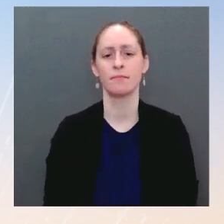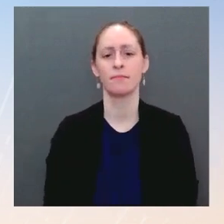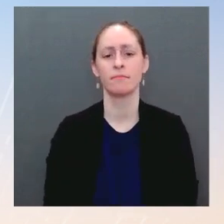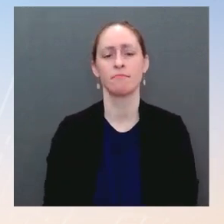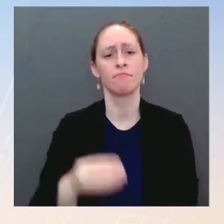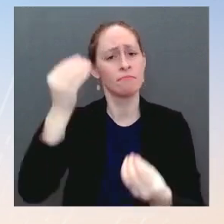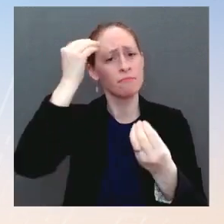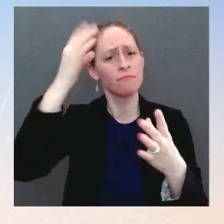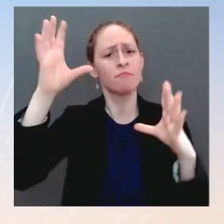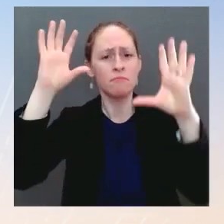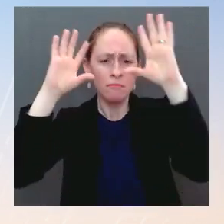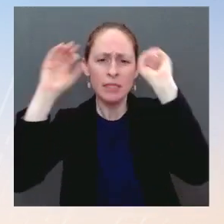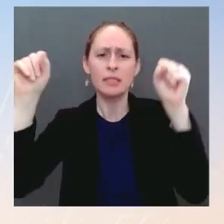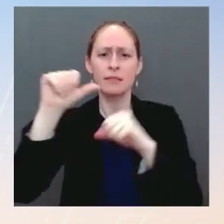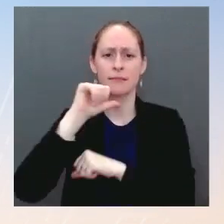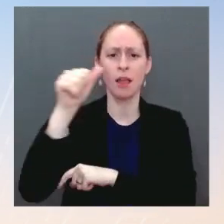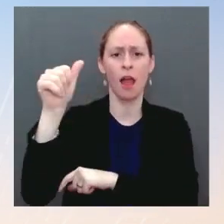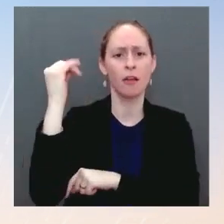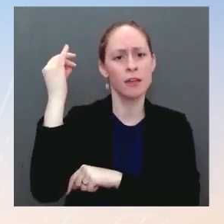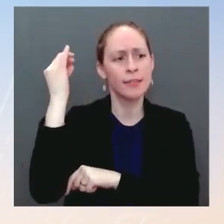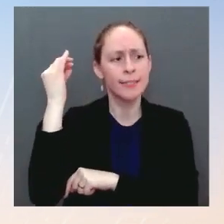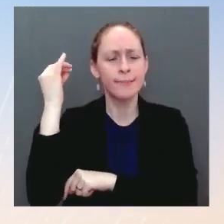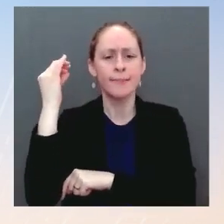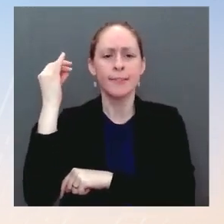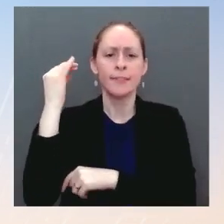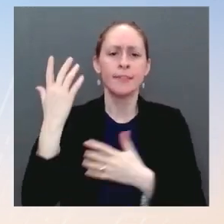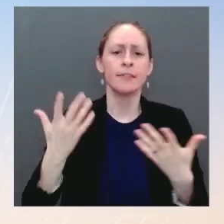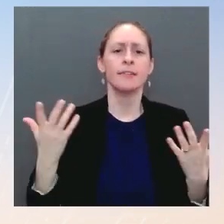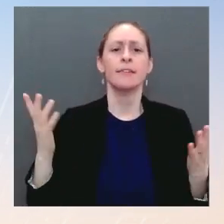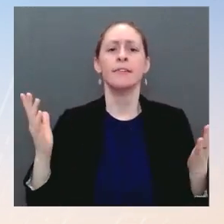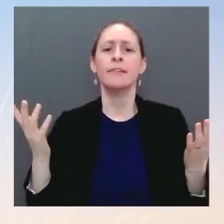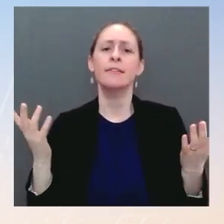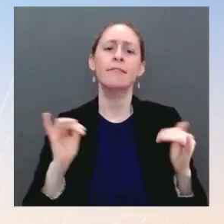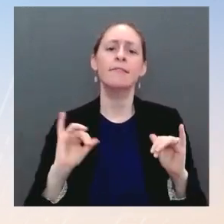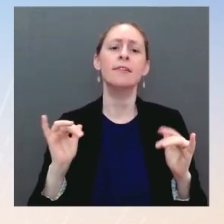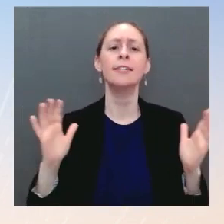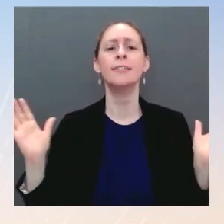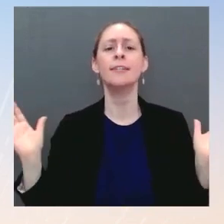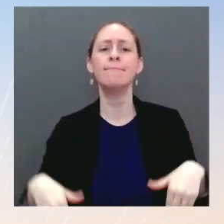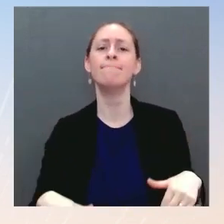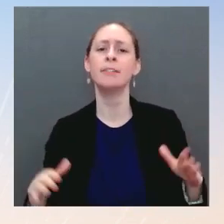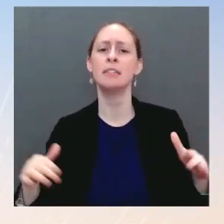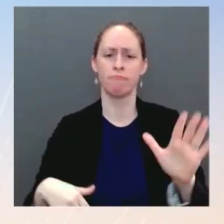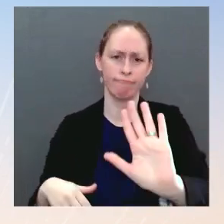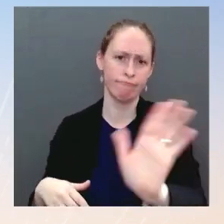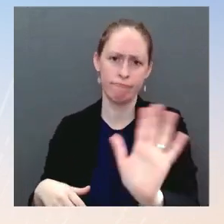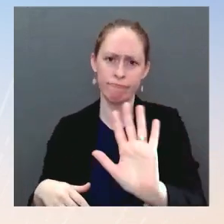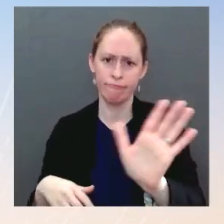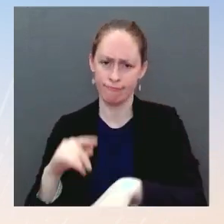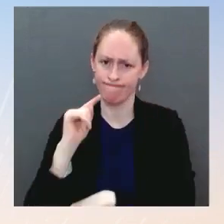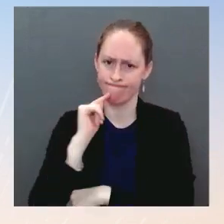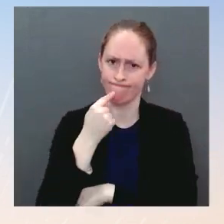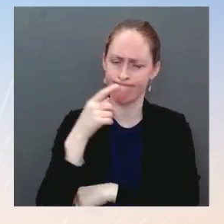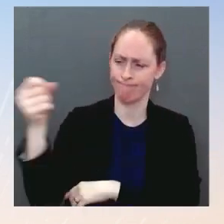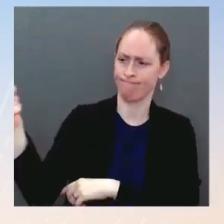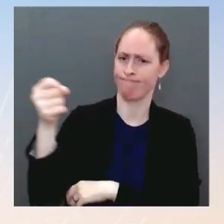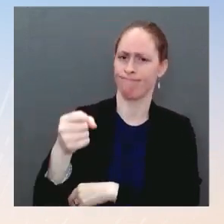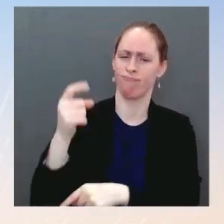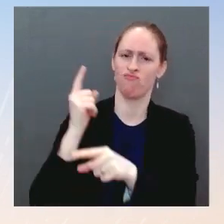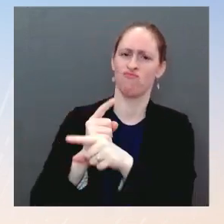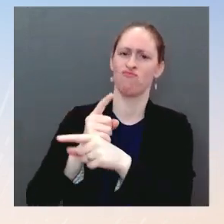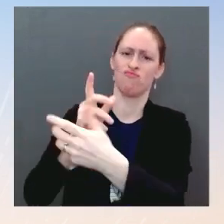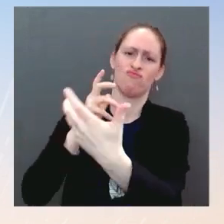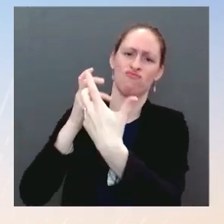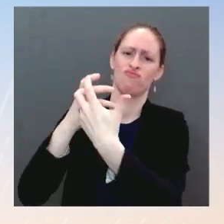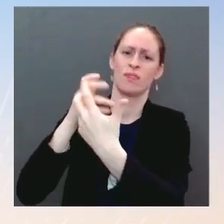selecting and nominating an eminently qualified African American woman to serve on the court. And he will work